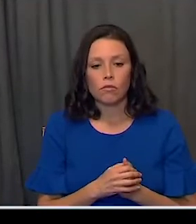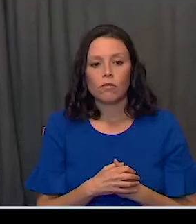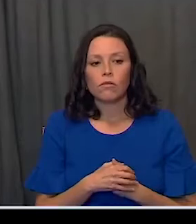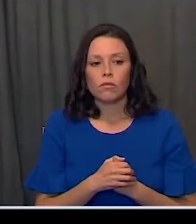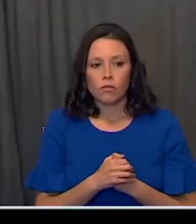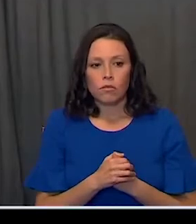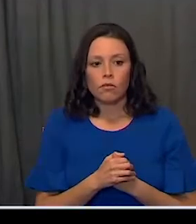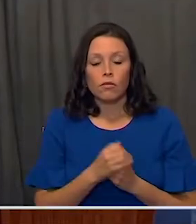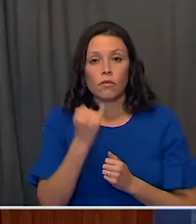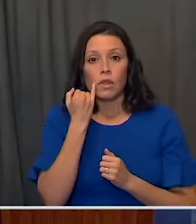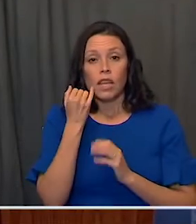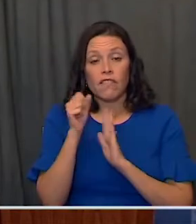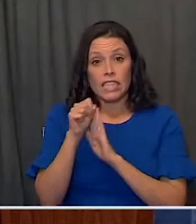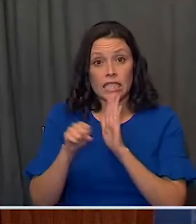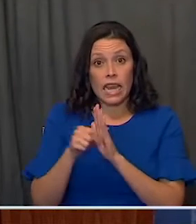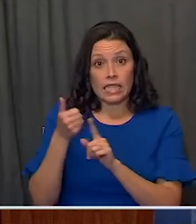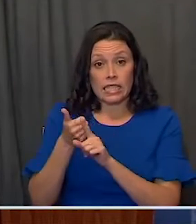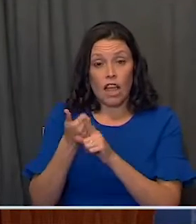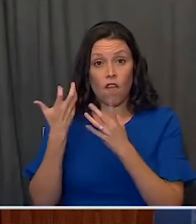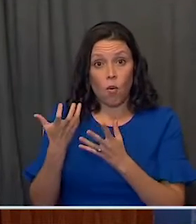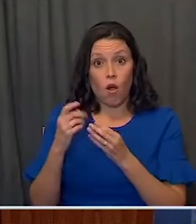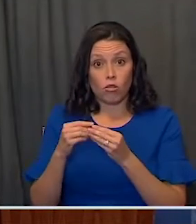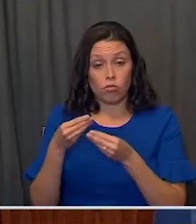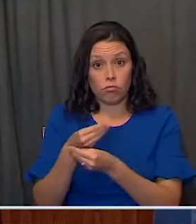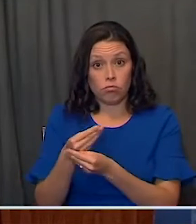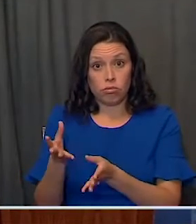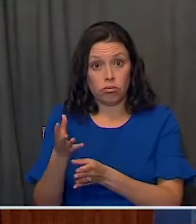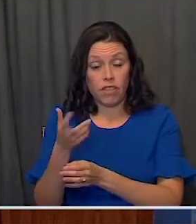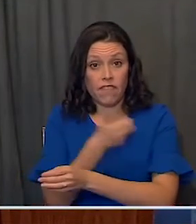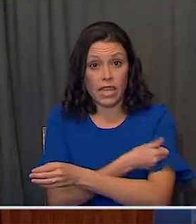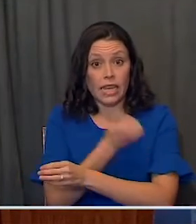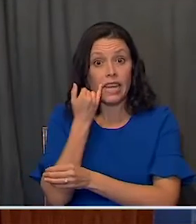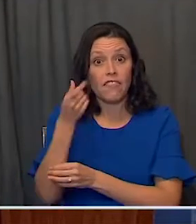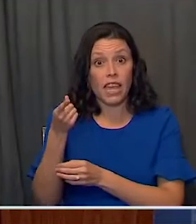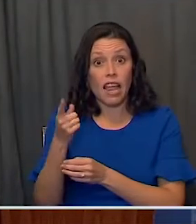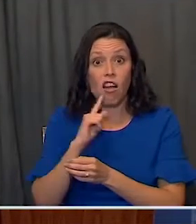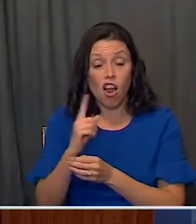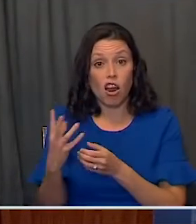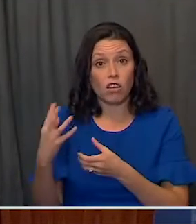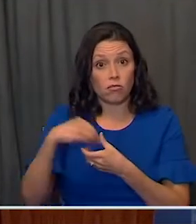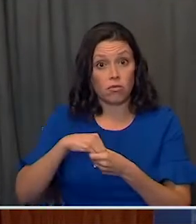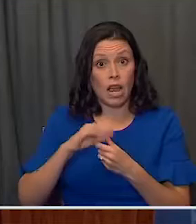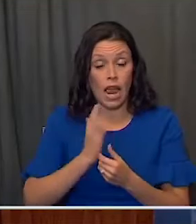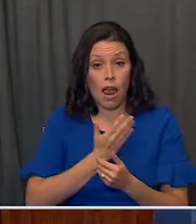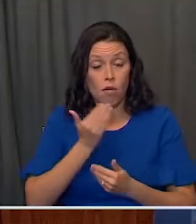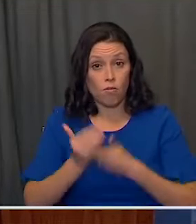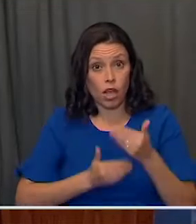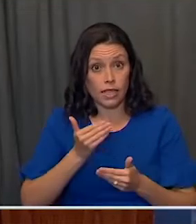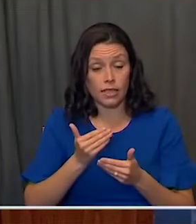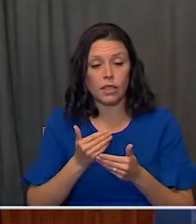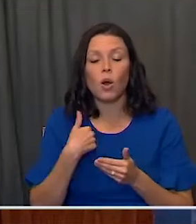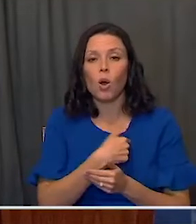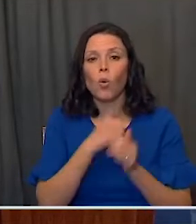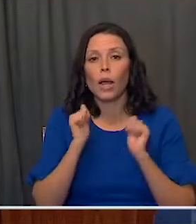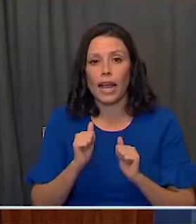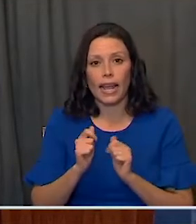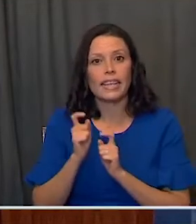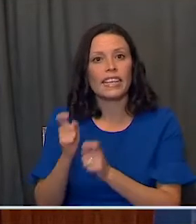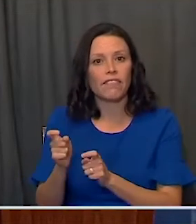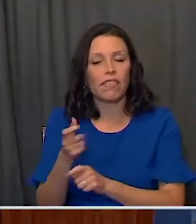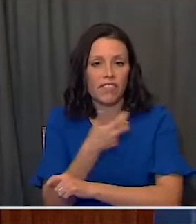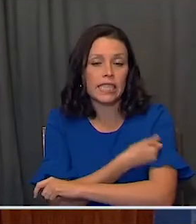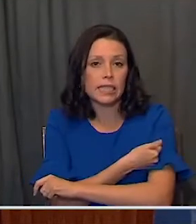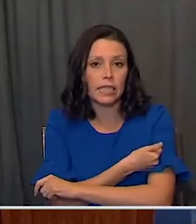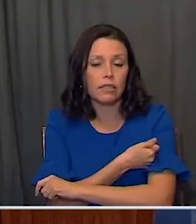wants to administer the vaccine, as long as they're enrolled, right, into our process, we can distribute the